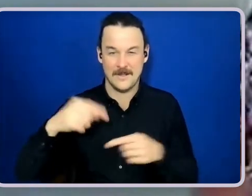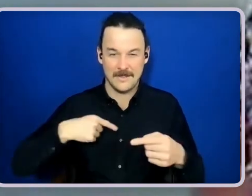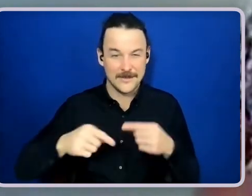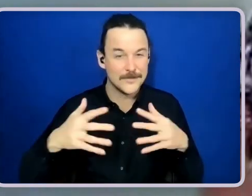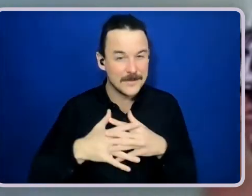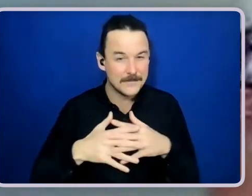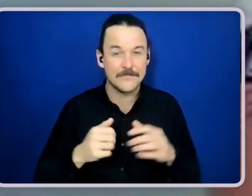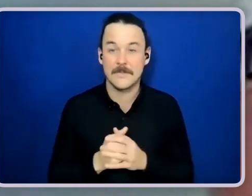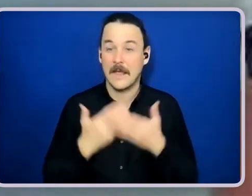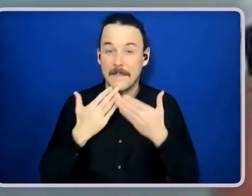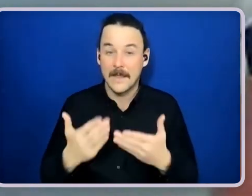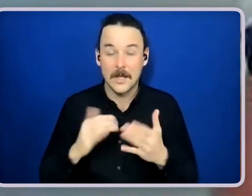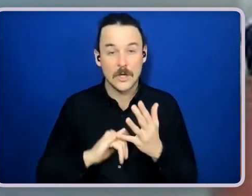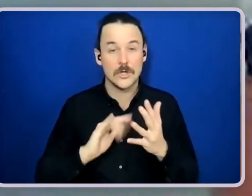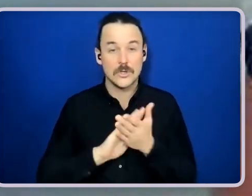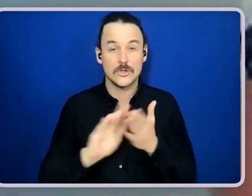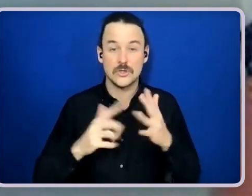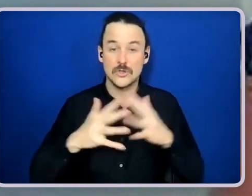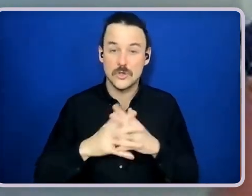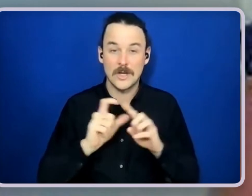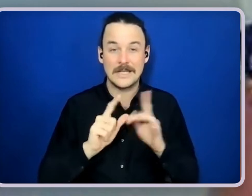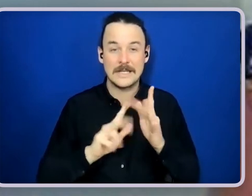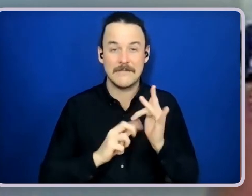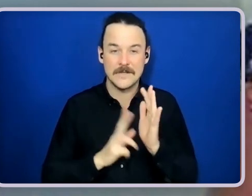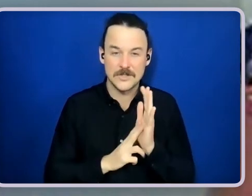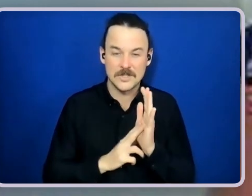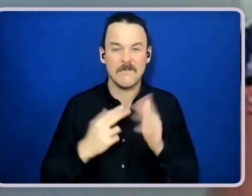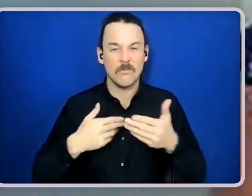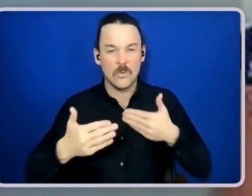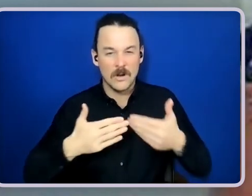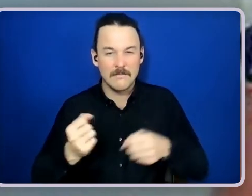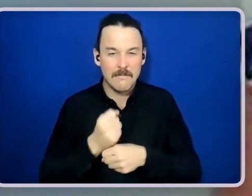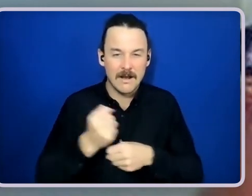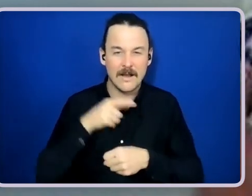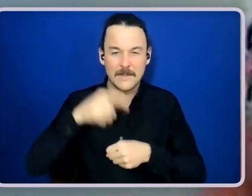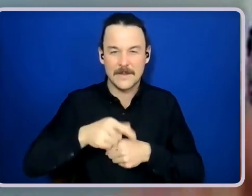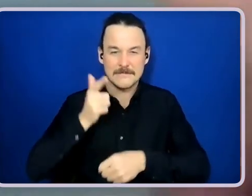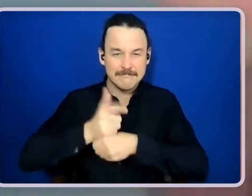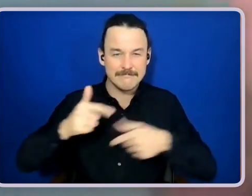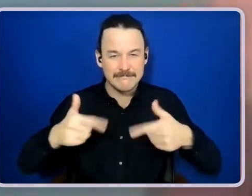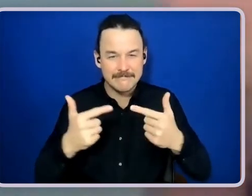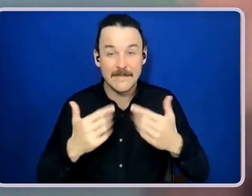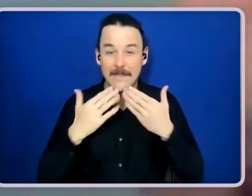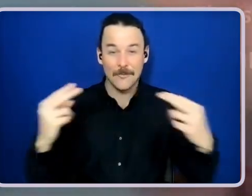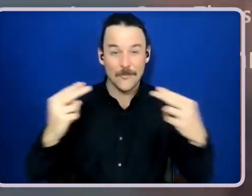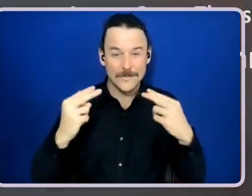show division for bringing this production to you today thank you for joining us everyone and we'll see you next time